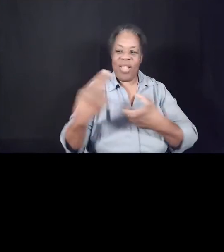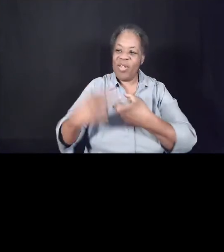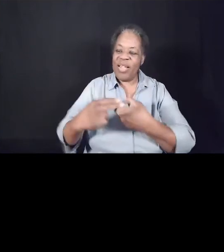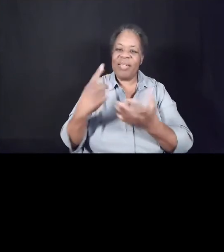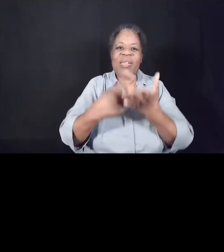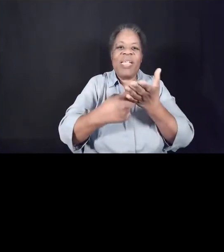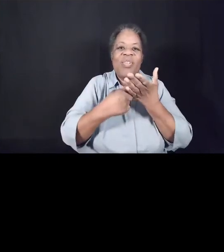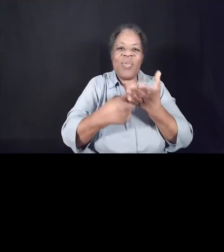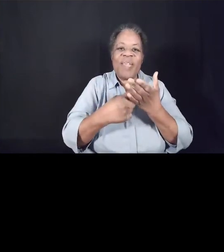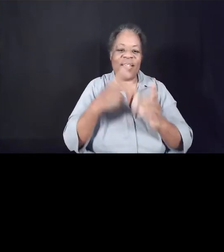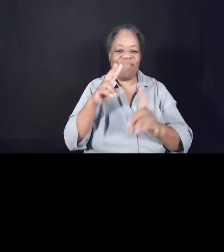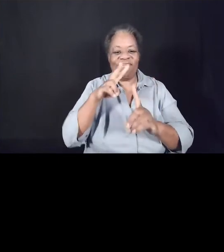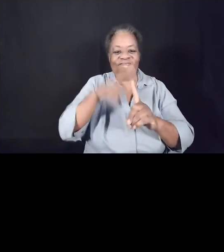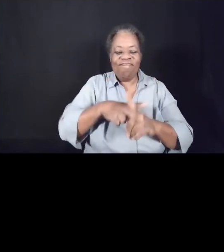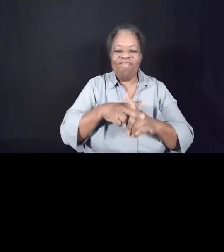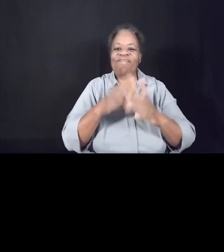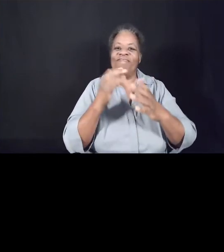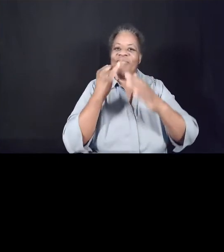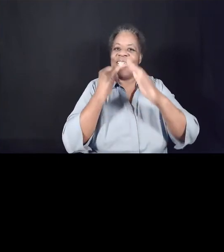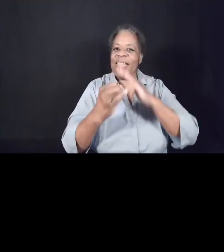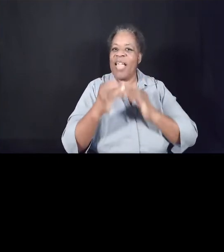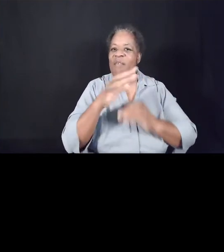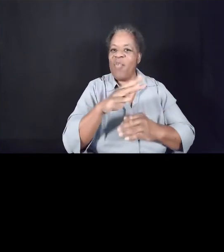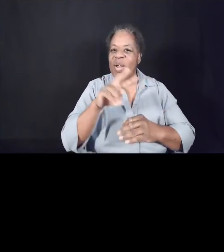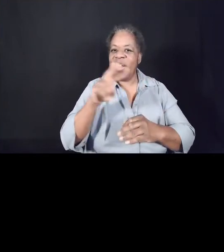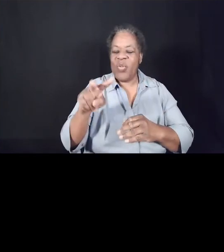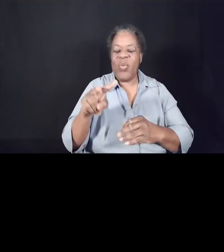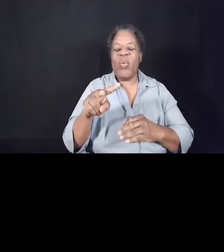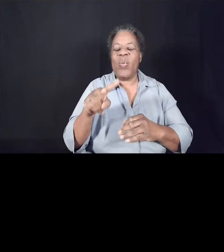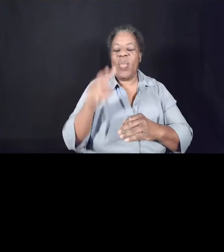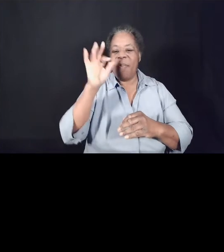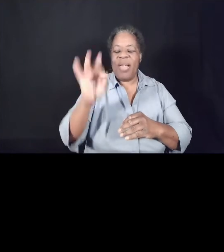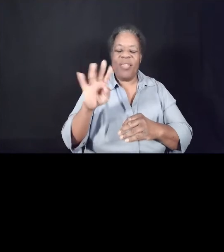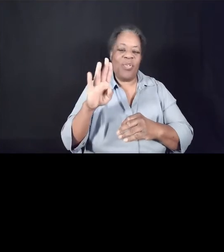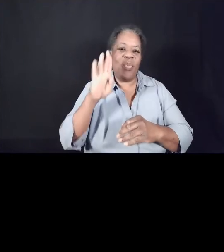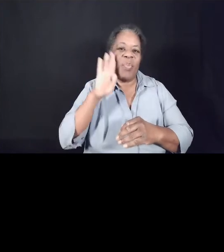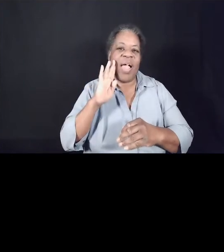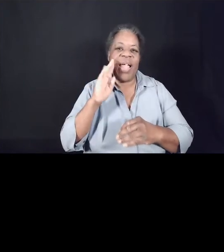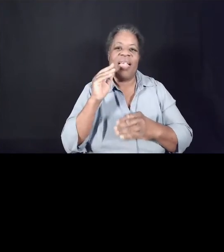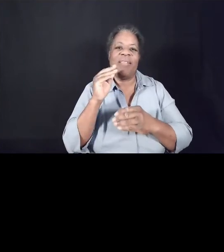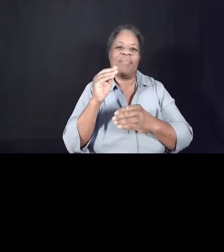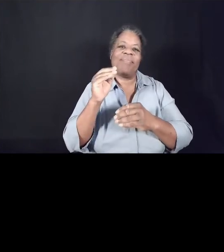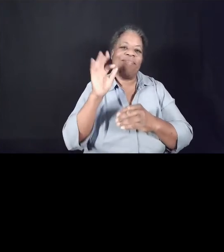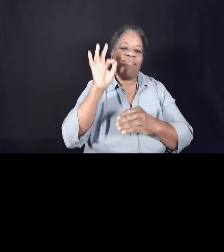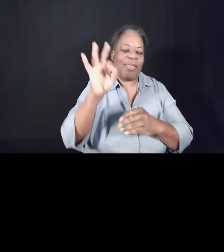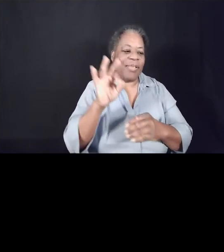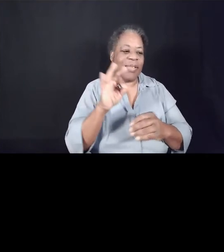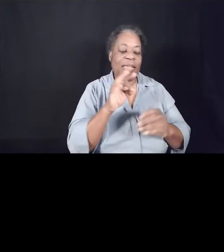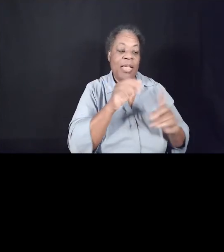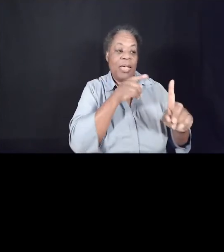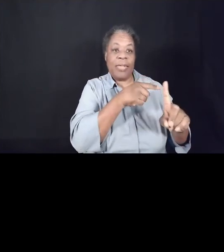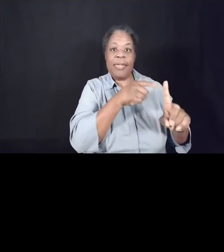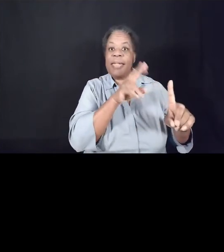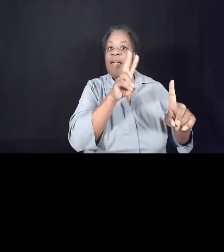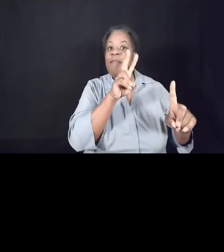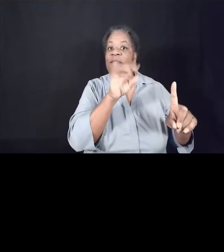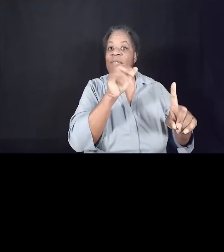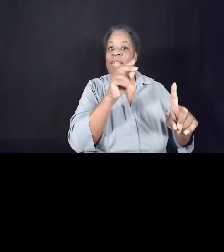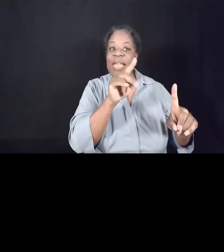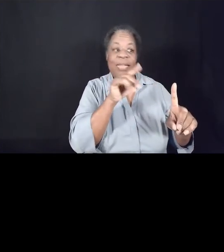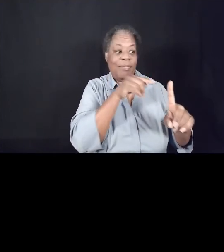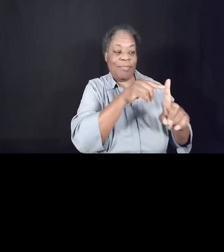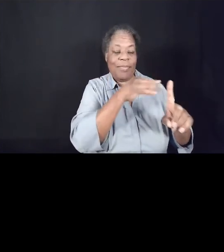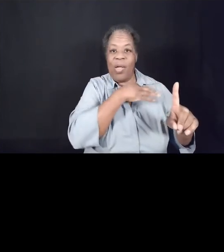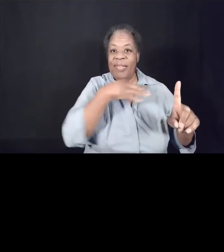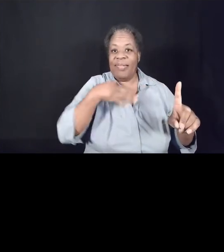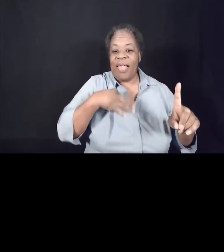of Isaiah 42, which Pastor Brian has just taught on. Vivian Mabuni serves on staff with crew with her husband, Darren,